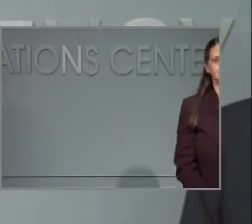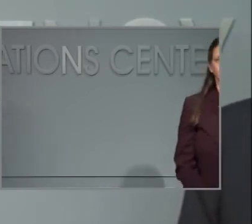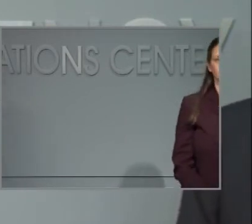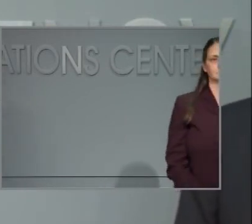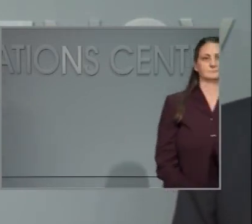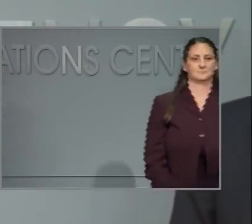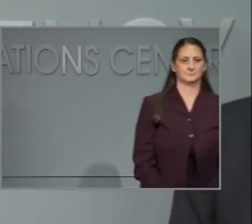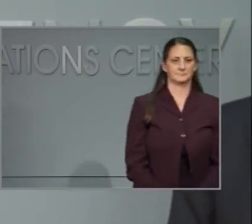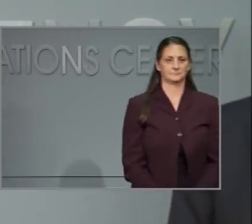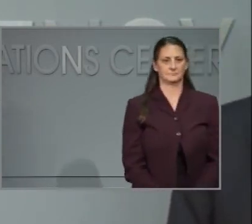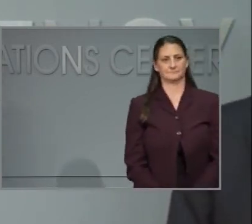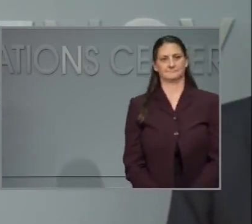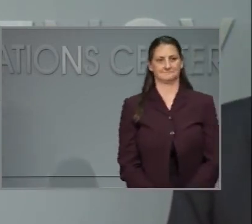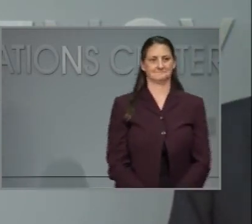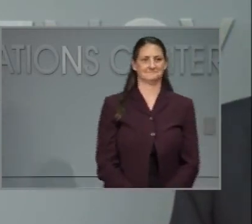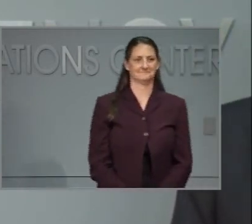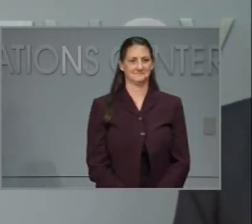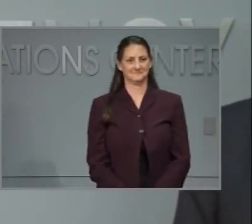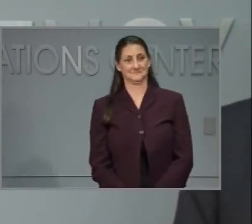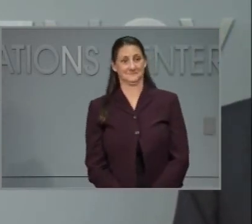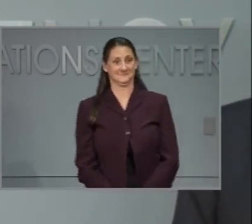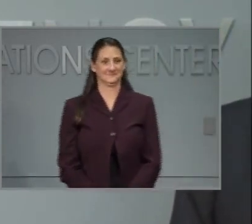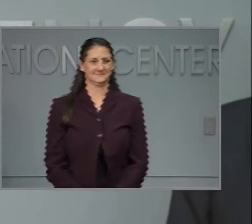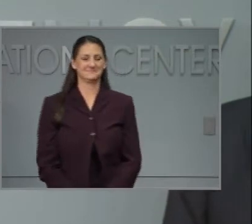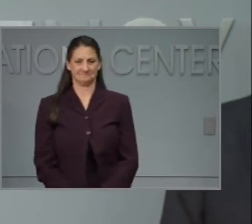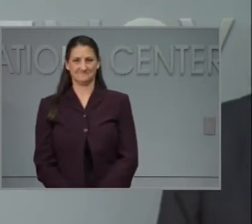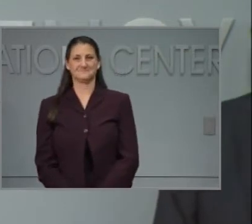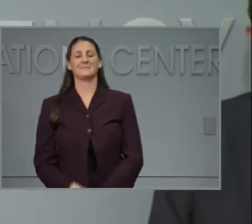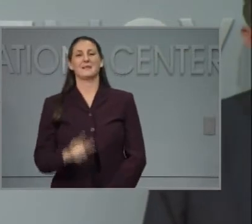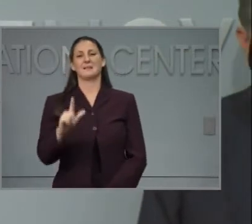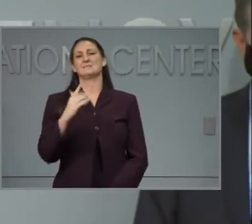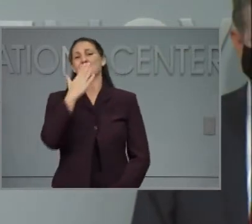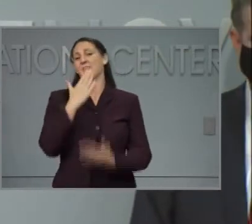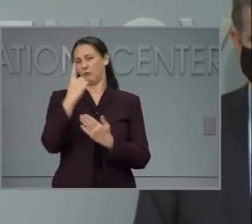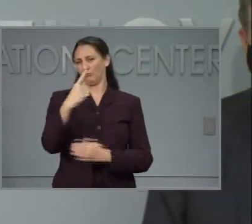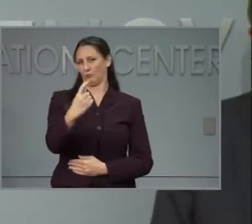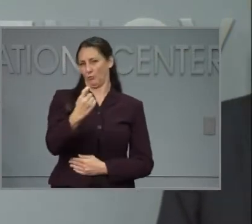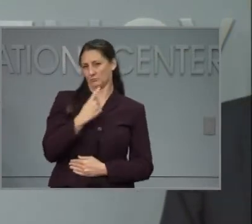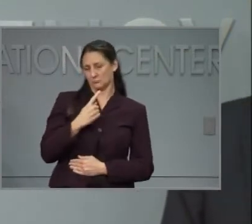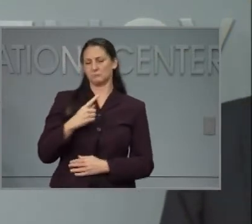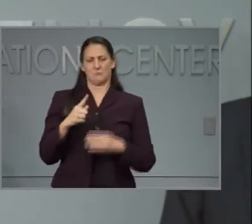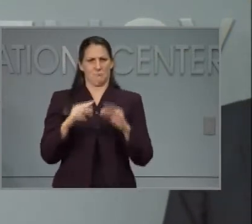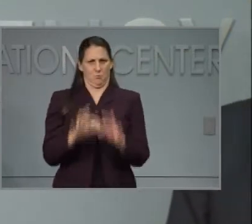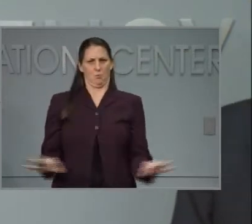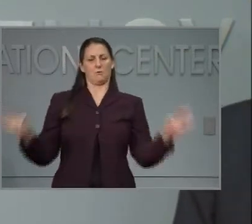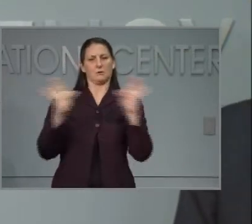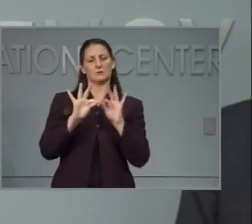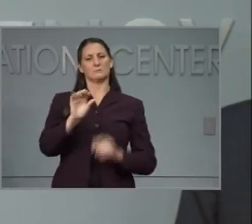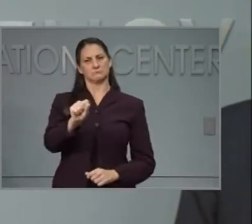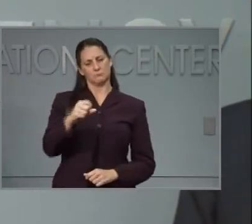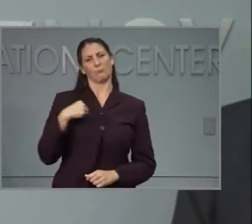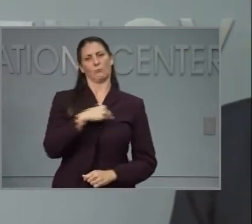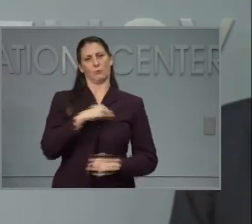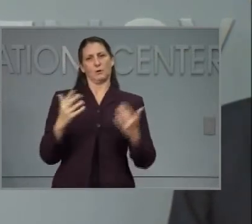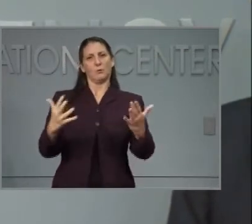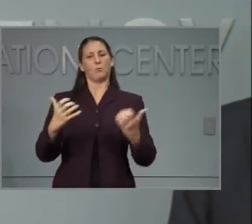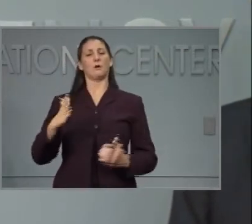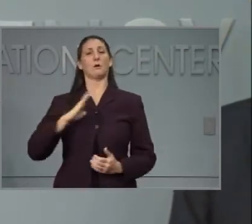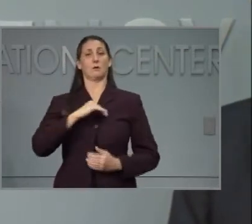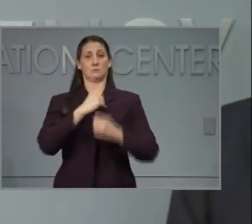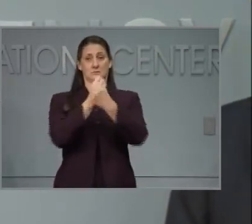wanted to make sure that we had safety protocols in place because these are activities that have the